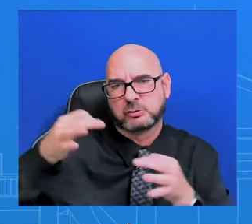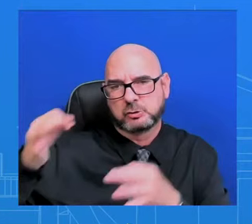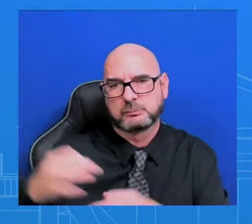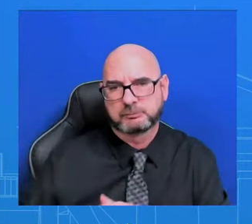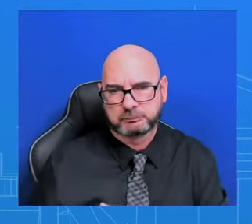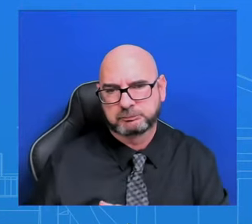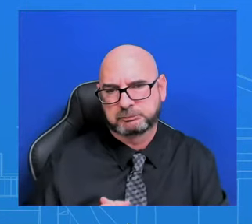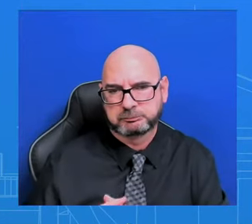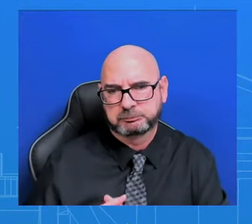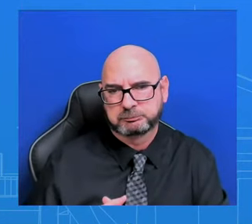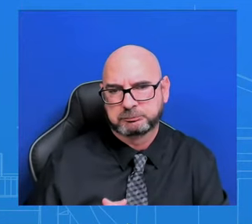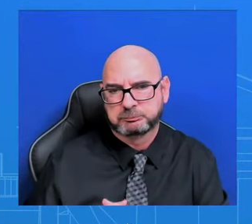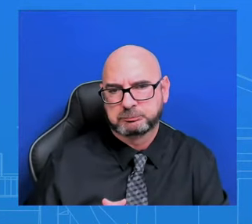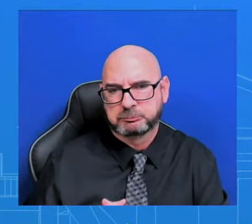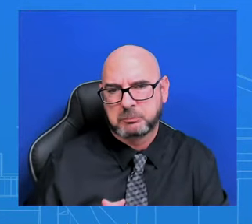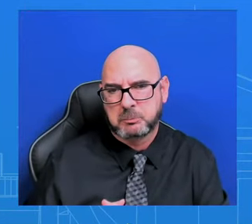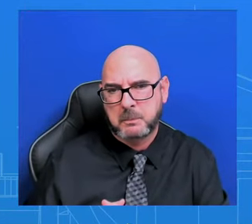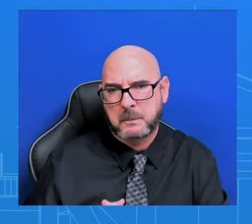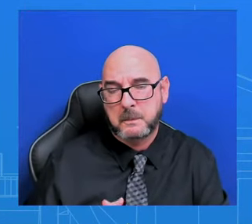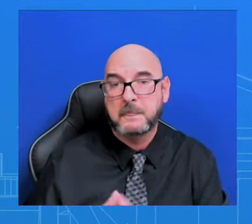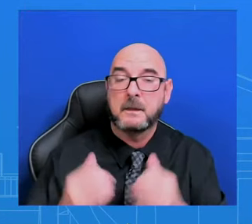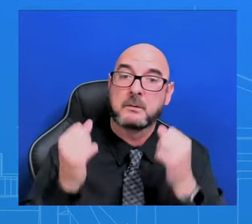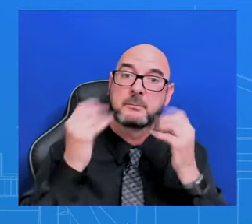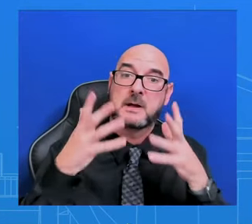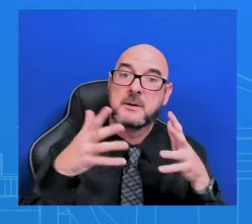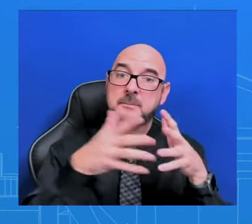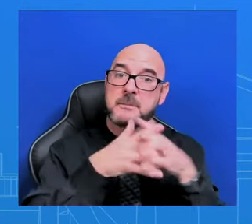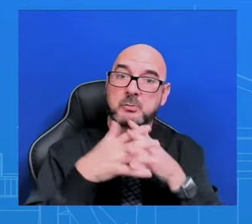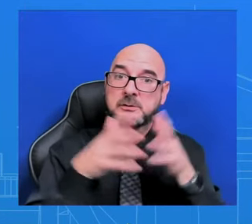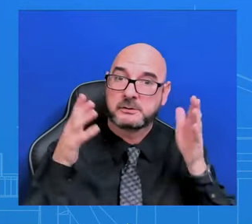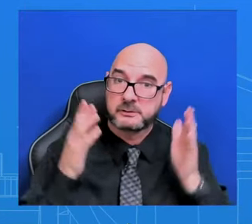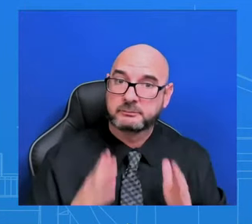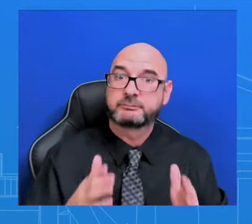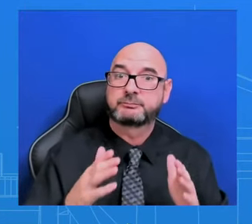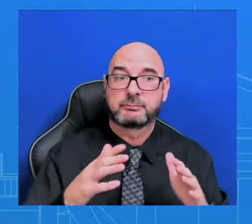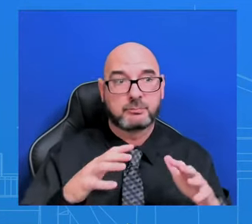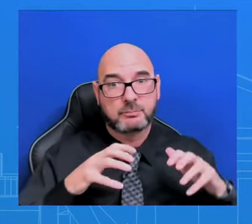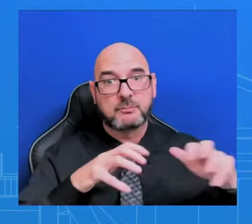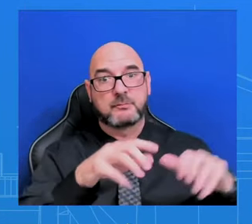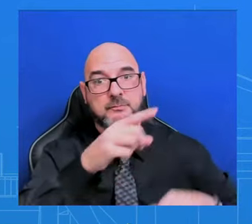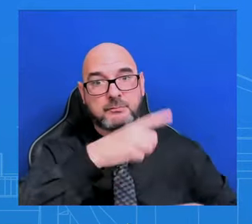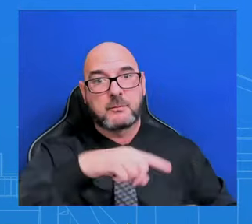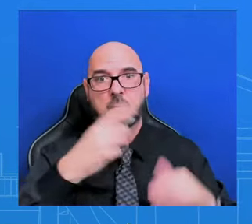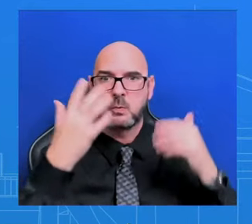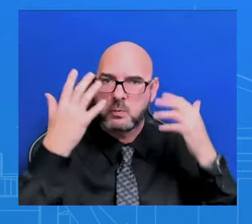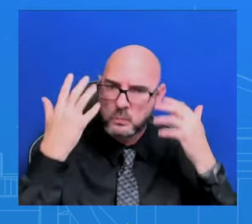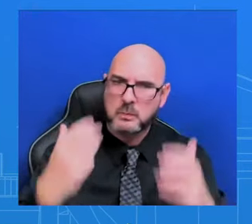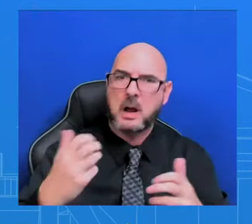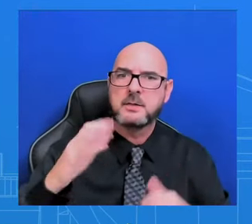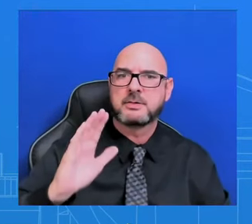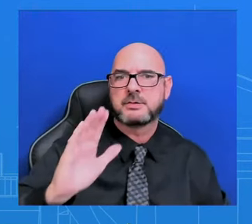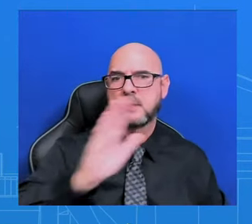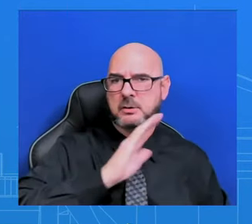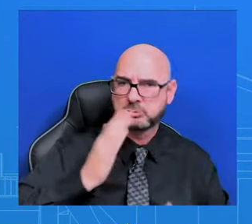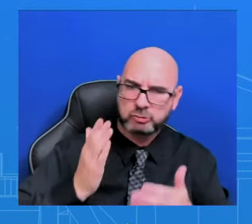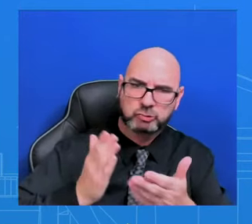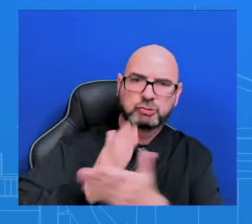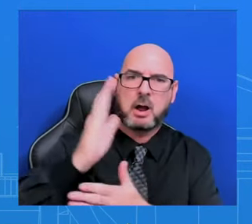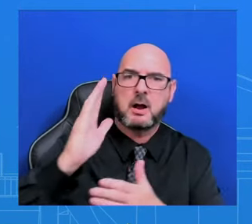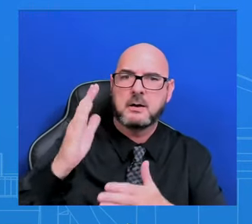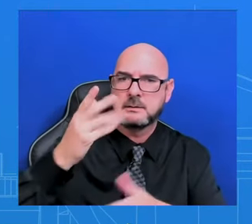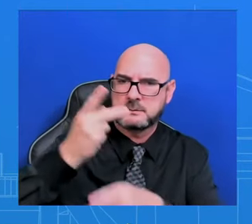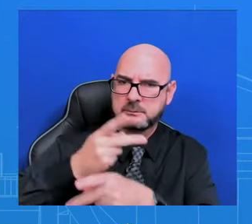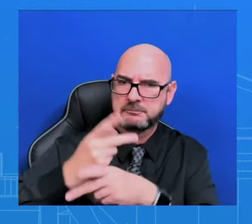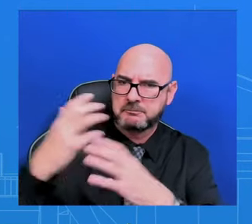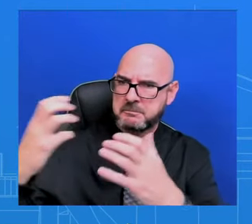Majority of Americans want to make sure that their rights are protected, that their freedoms are protected. That's where majority of Americans are. They want to make sure